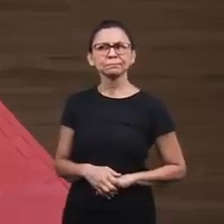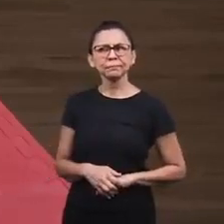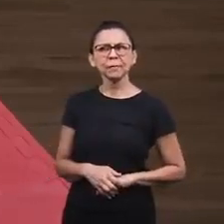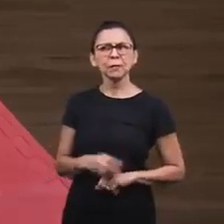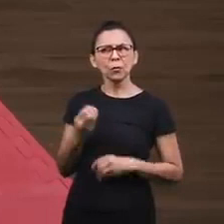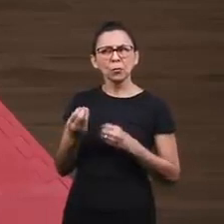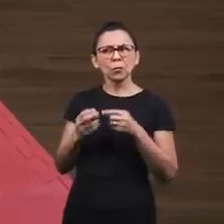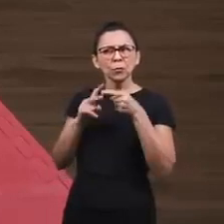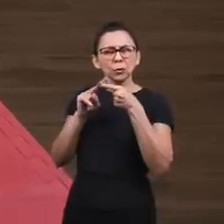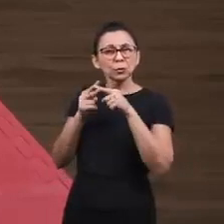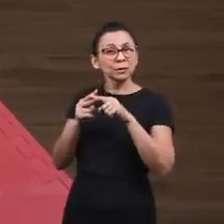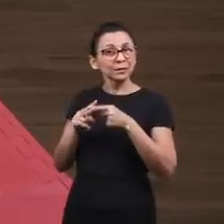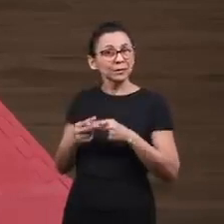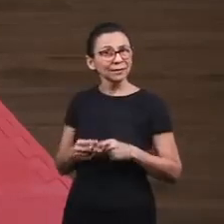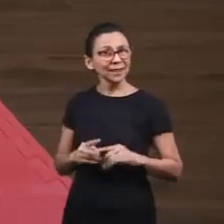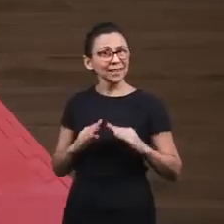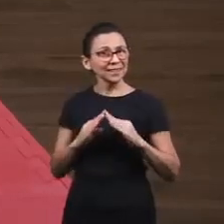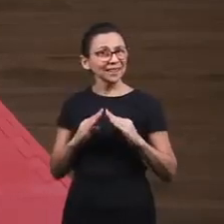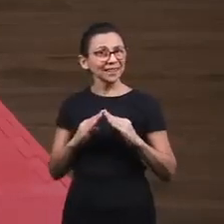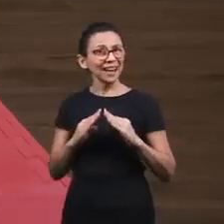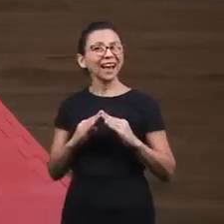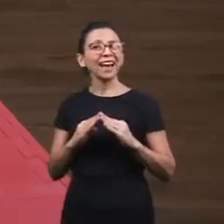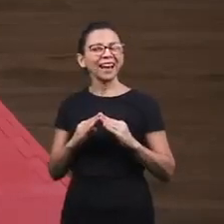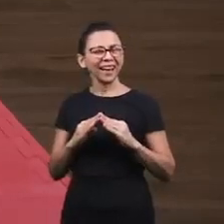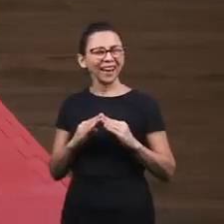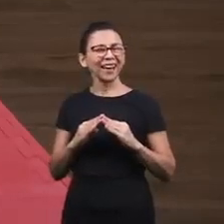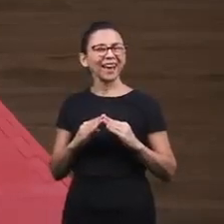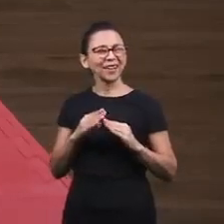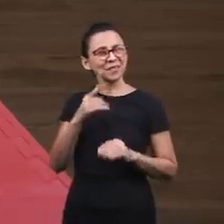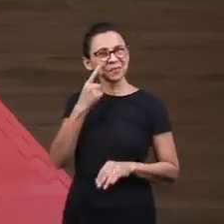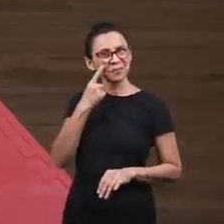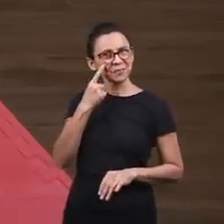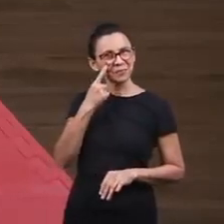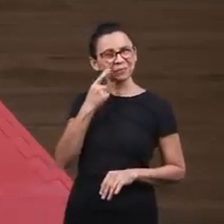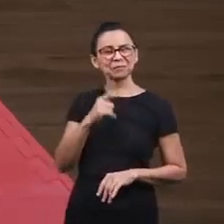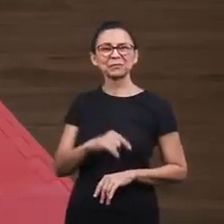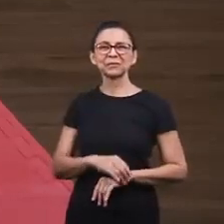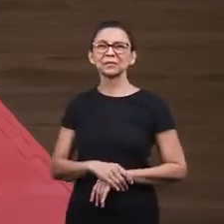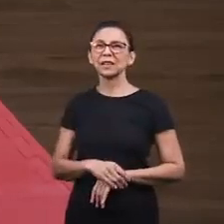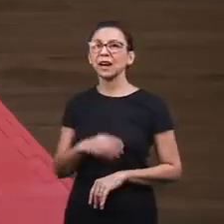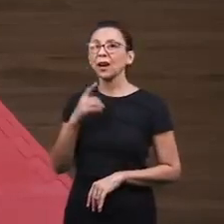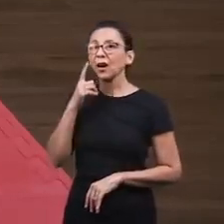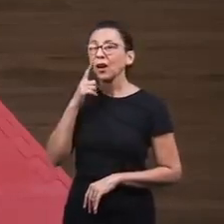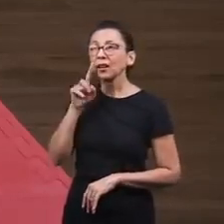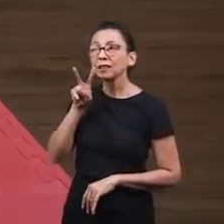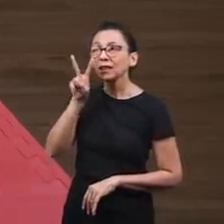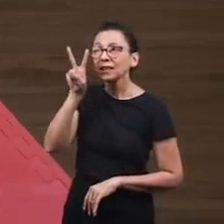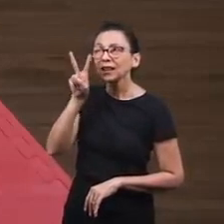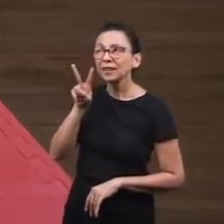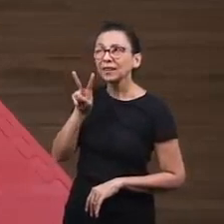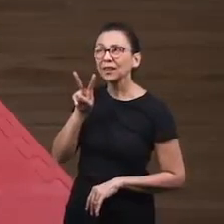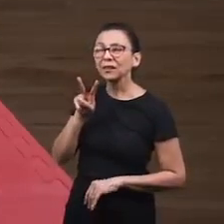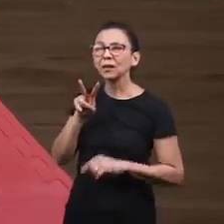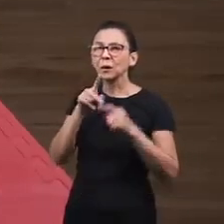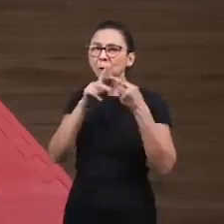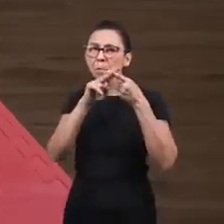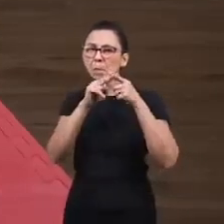But, I'm going to restore this house. I'm going to fix this house. And look,